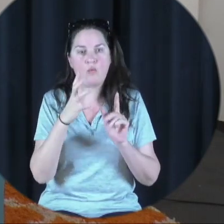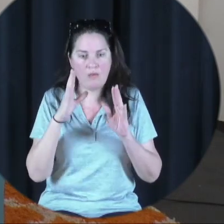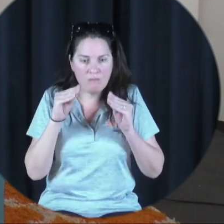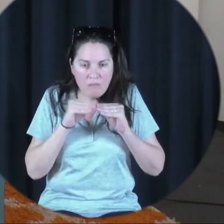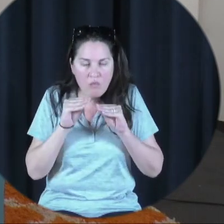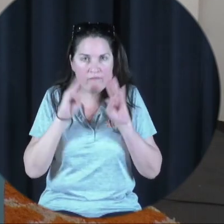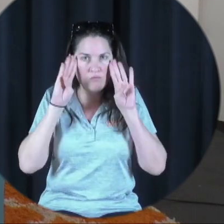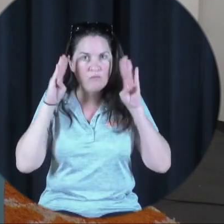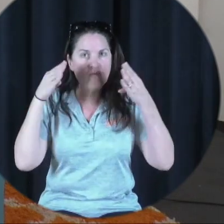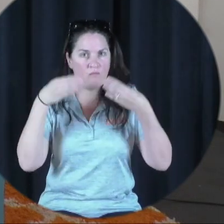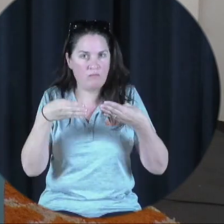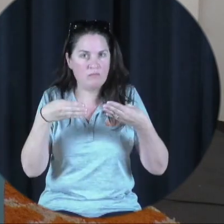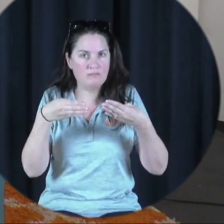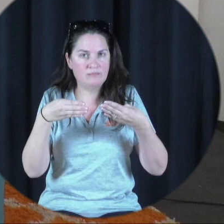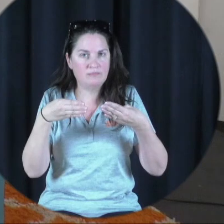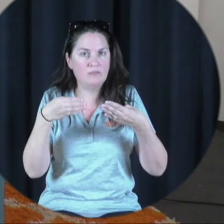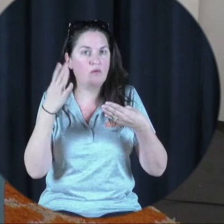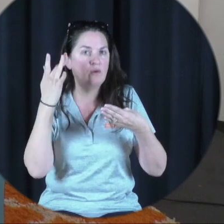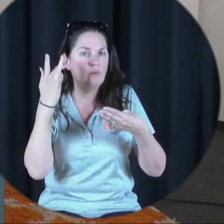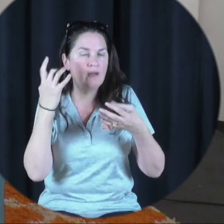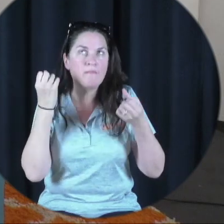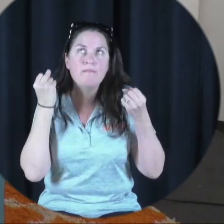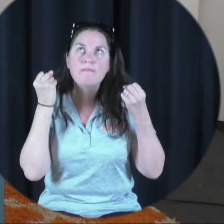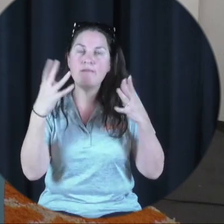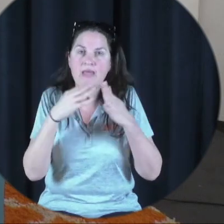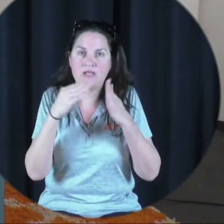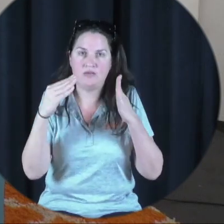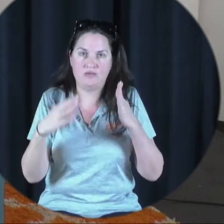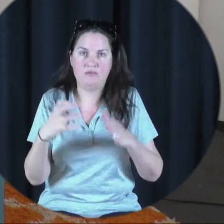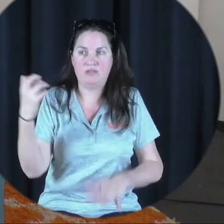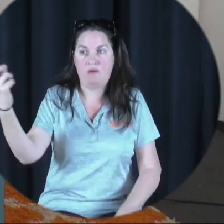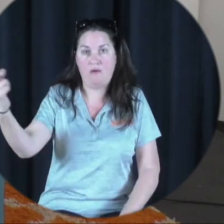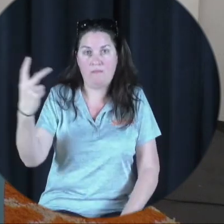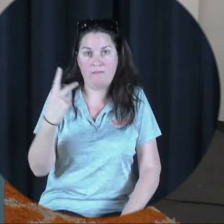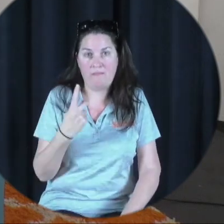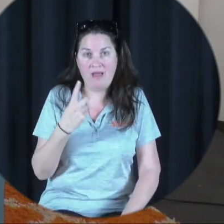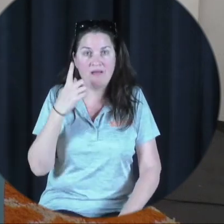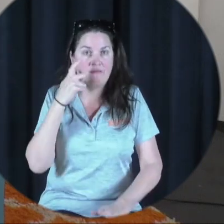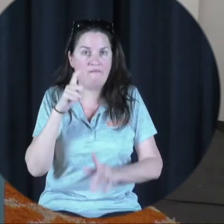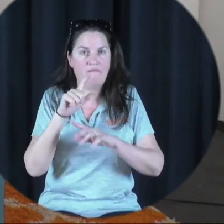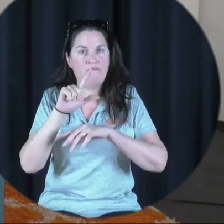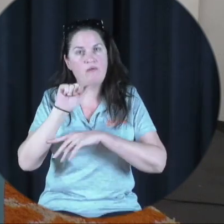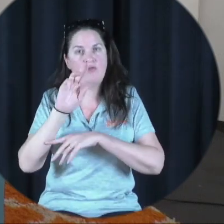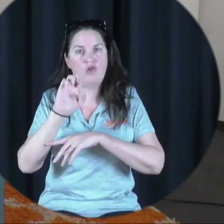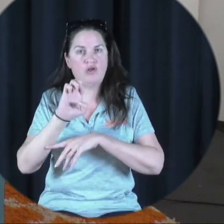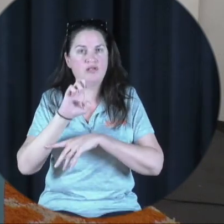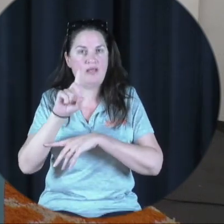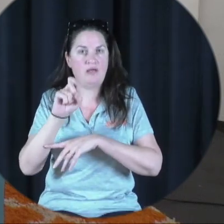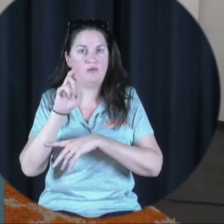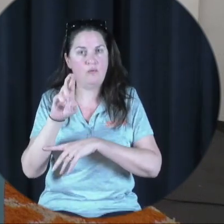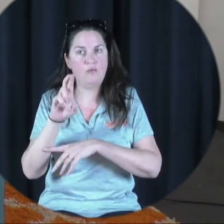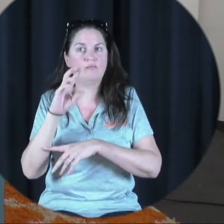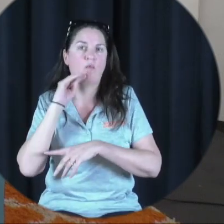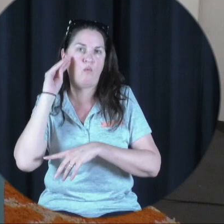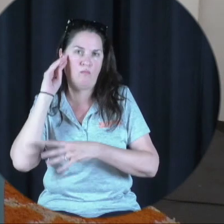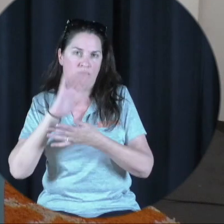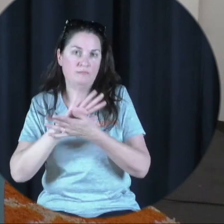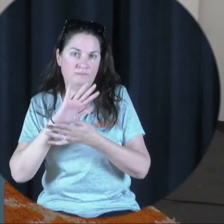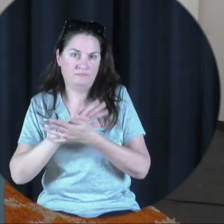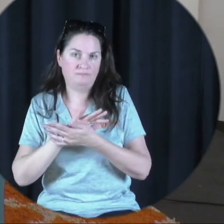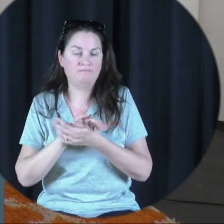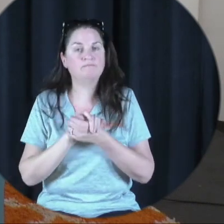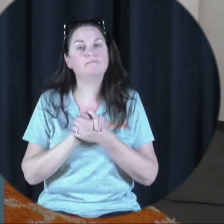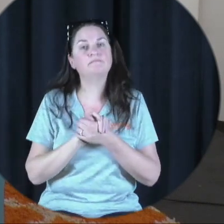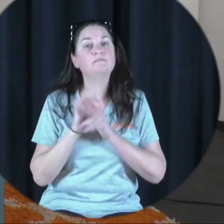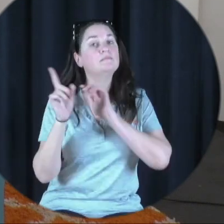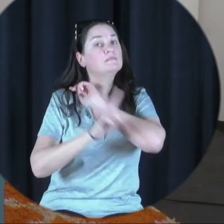more in the forefront this year as we have had so many students coming back from launch ed or virtual school. To that end,